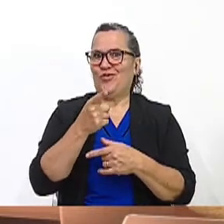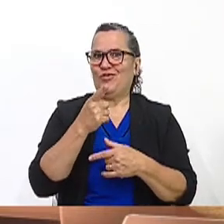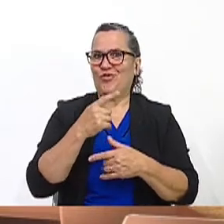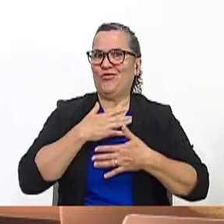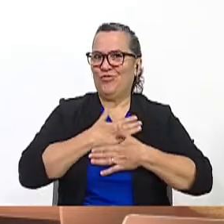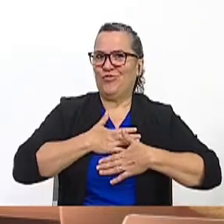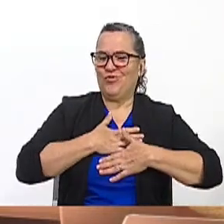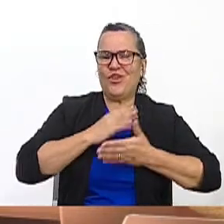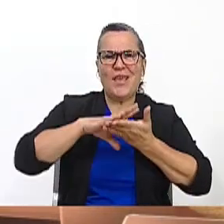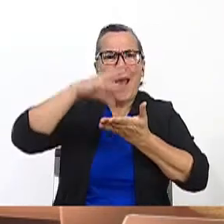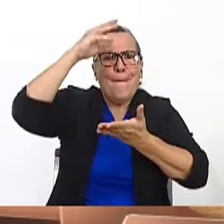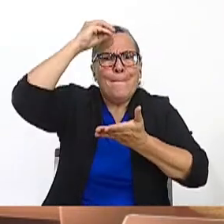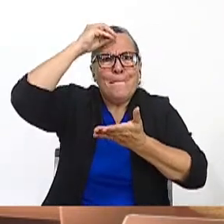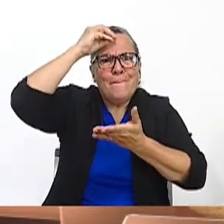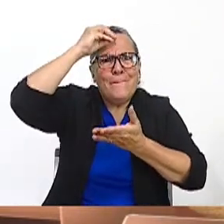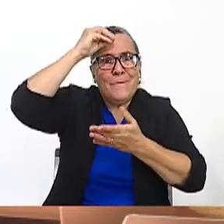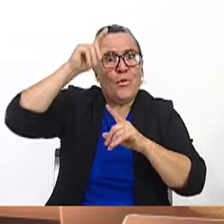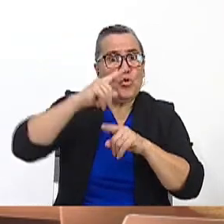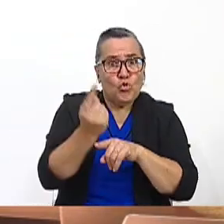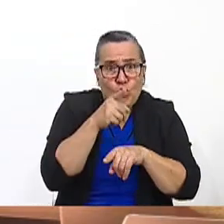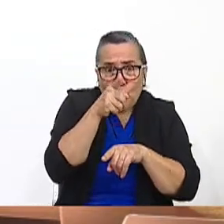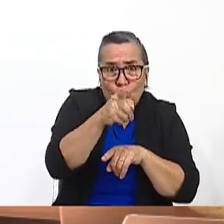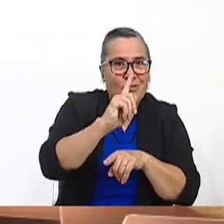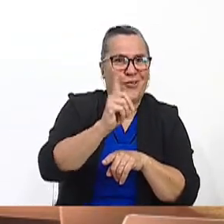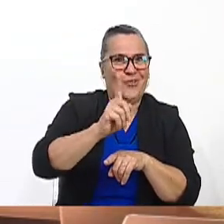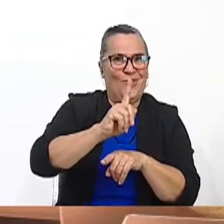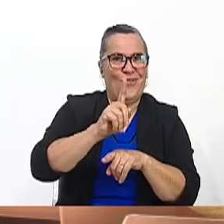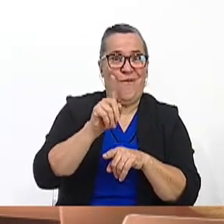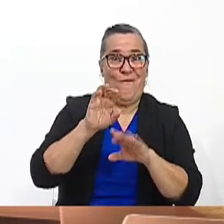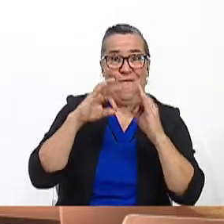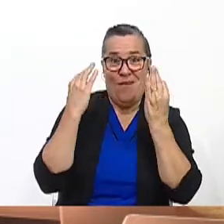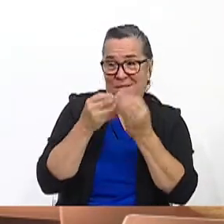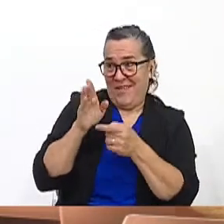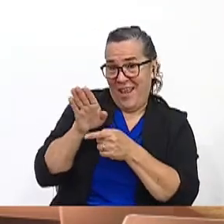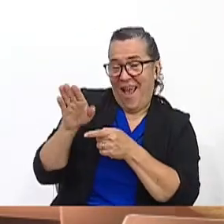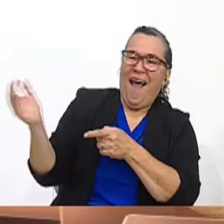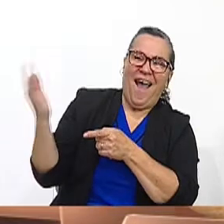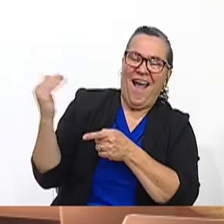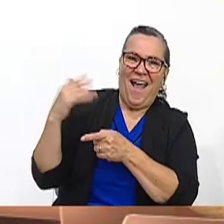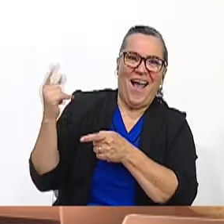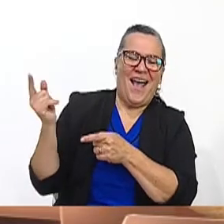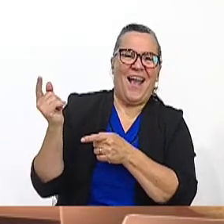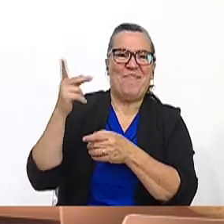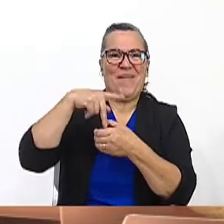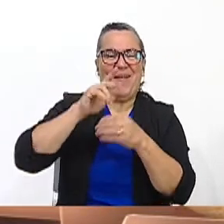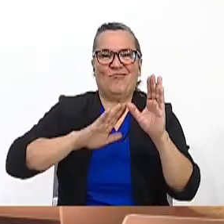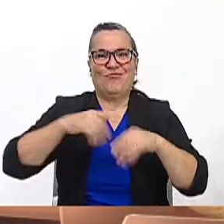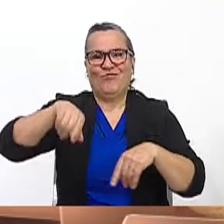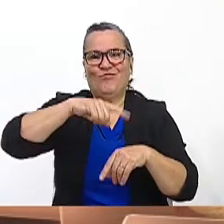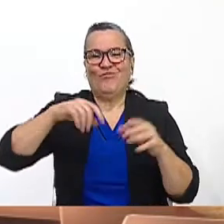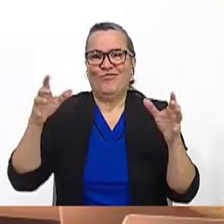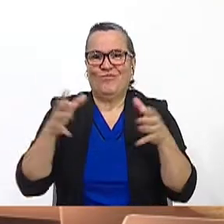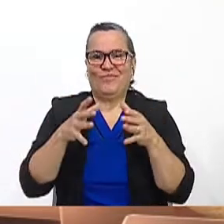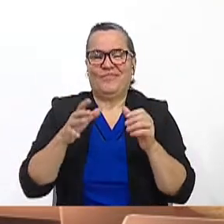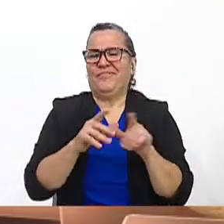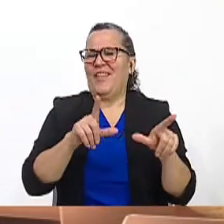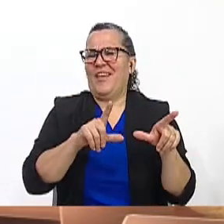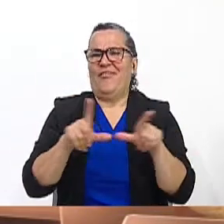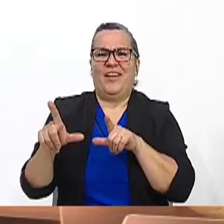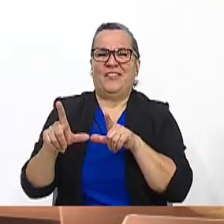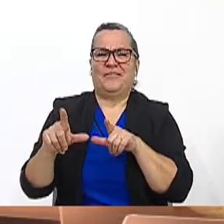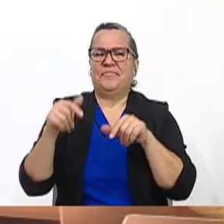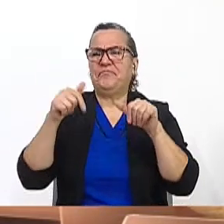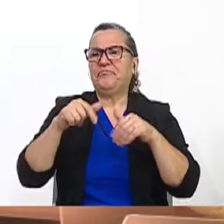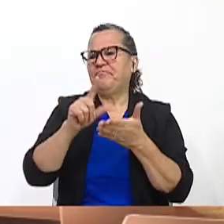not only you, go and tell your family to participate with us. Very good. Okay, let's get ready. For